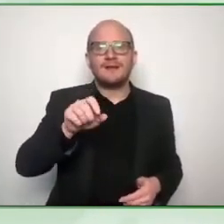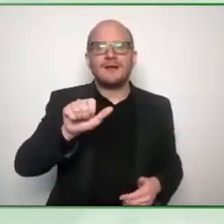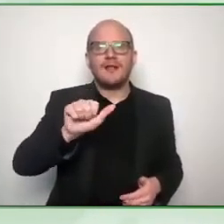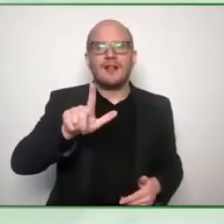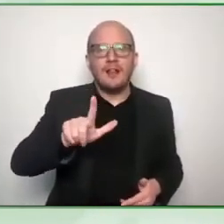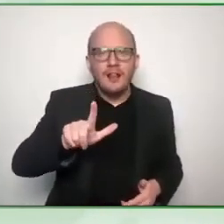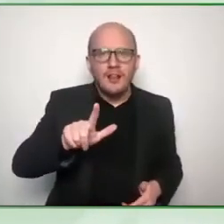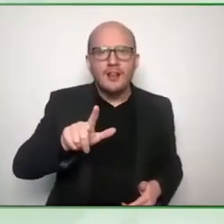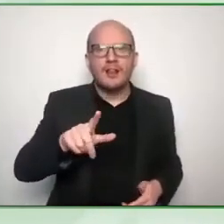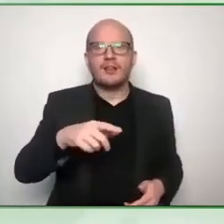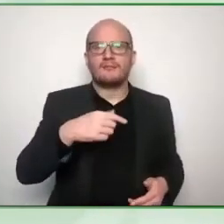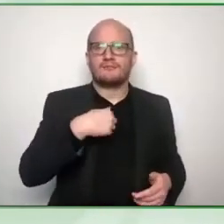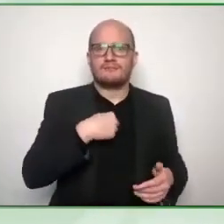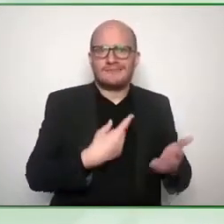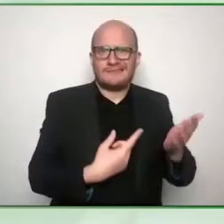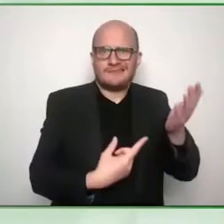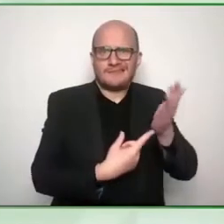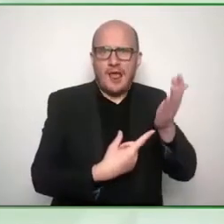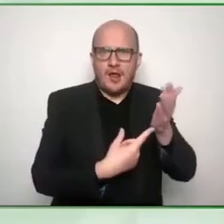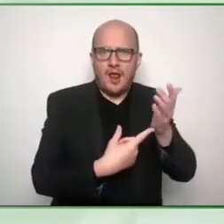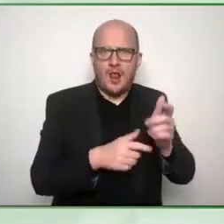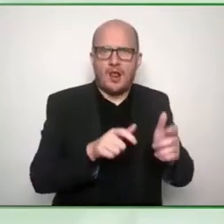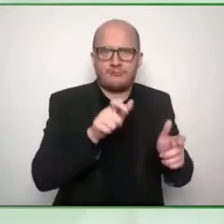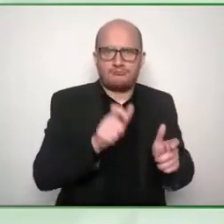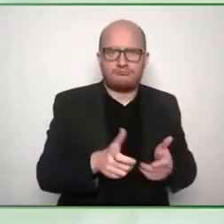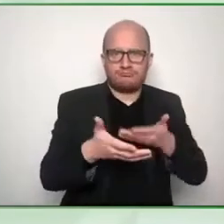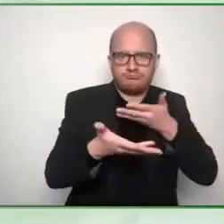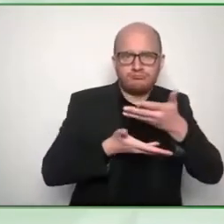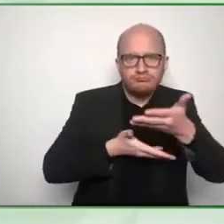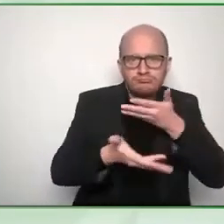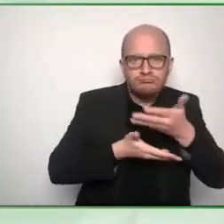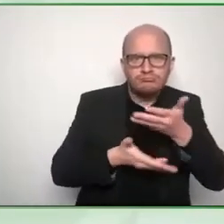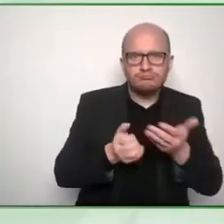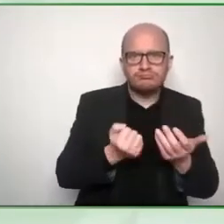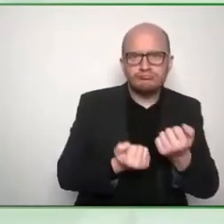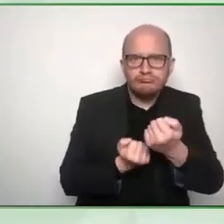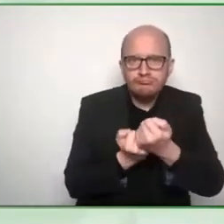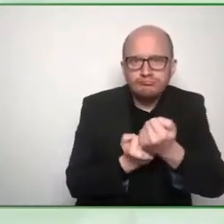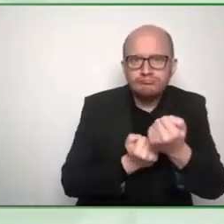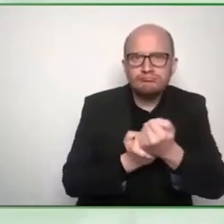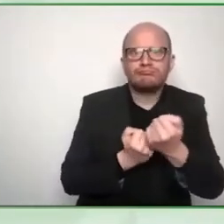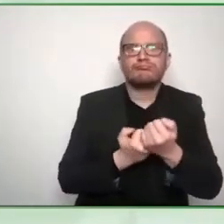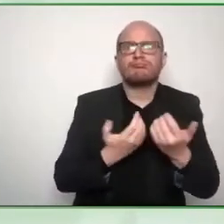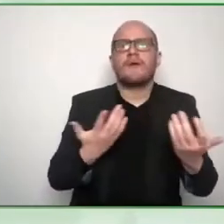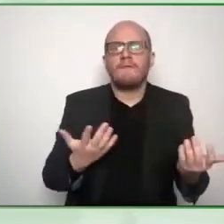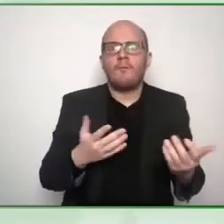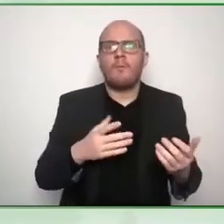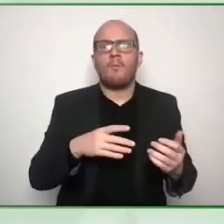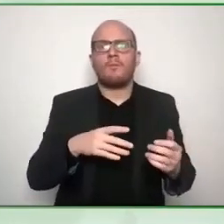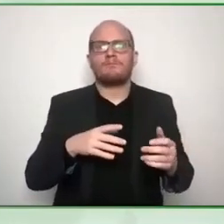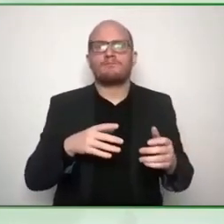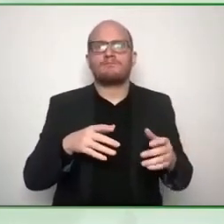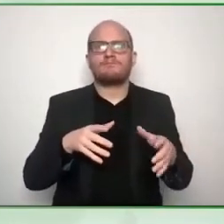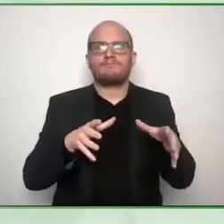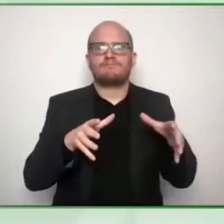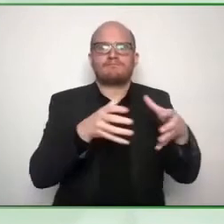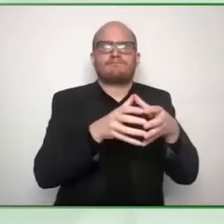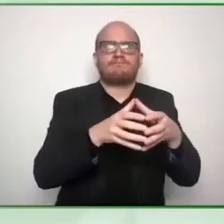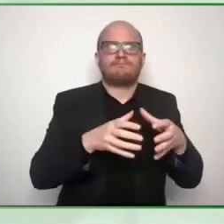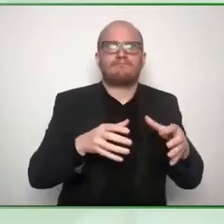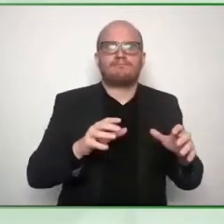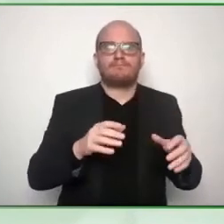for the website design system and and the accessibility toolkit for department of premier and cabinet in a section